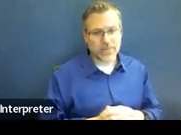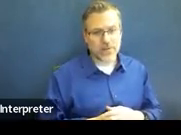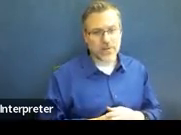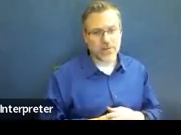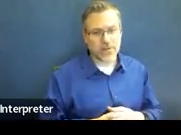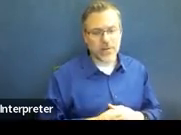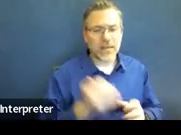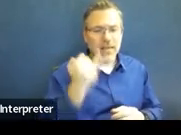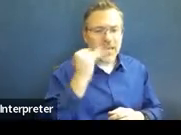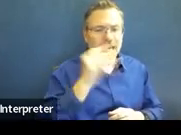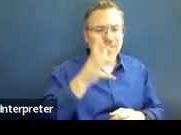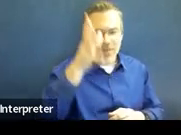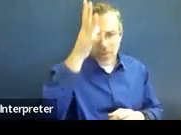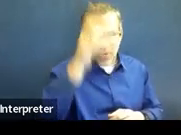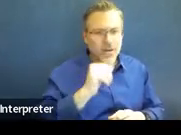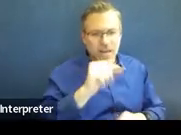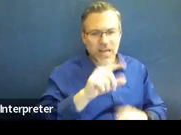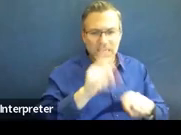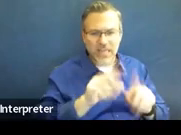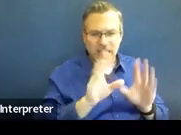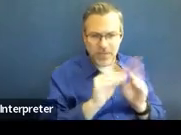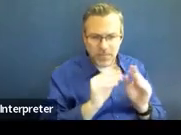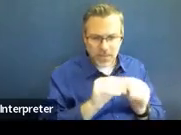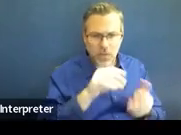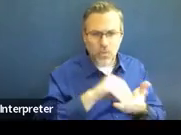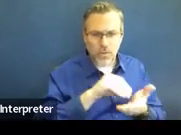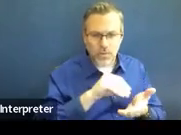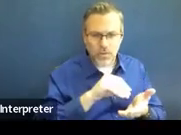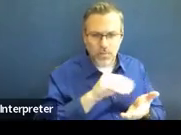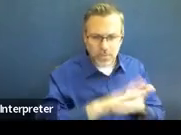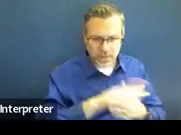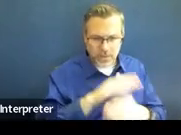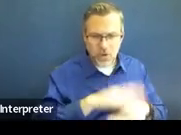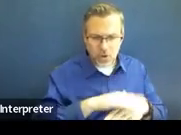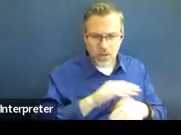If a parent does not attend the meeting, we put them on the written notice.